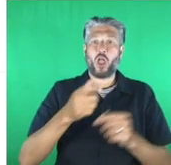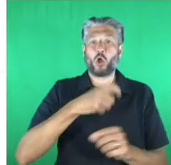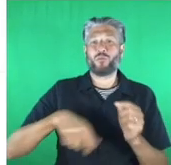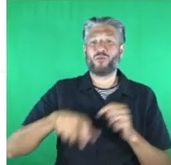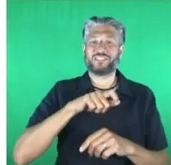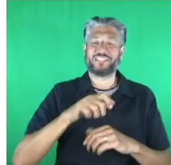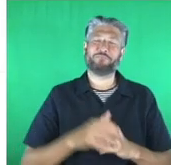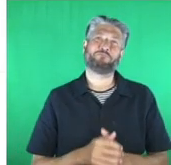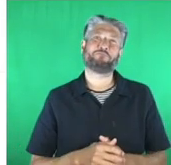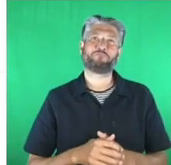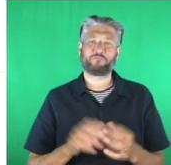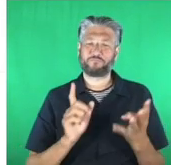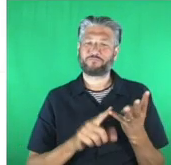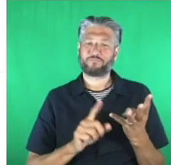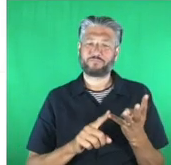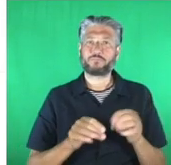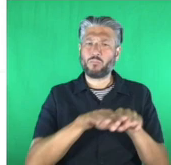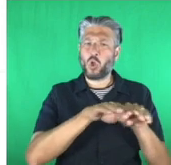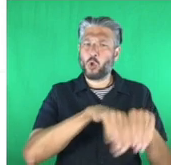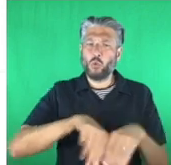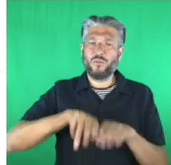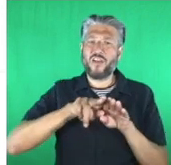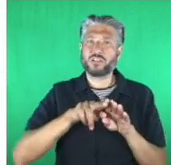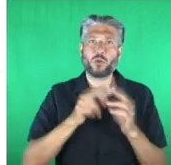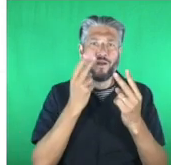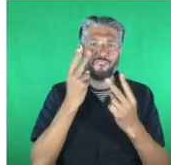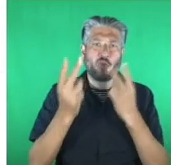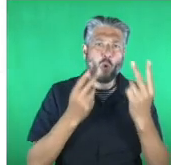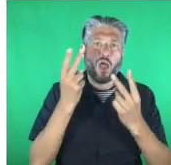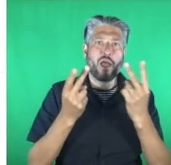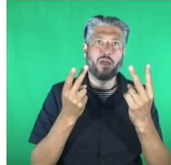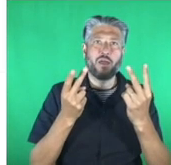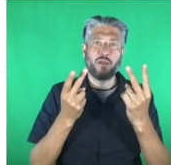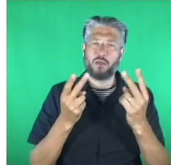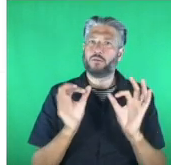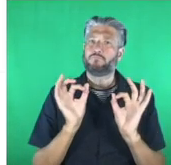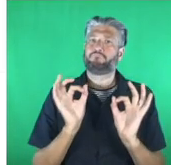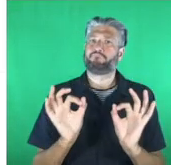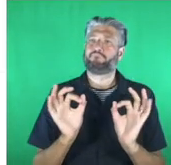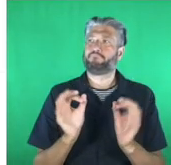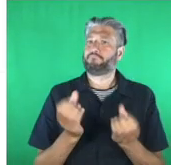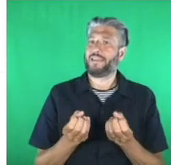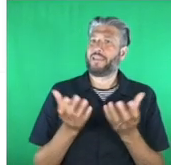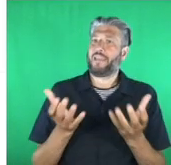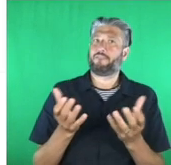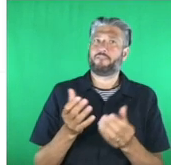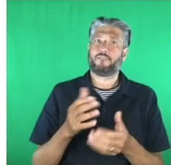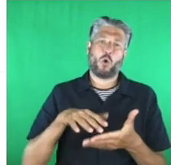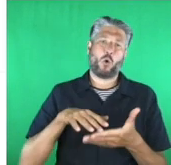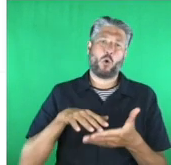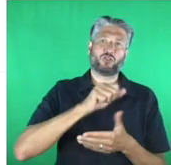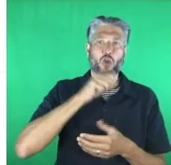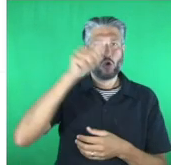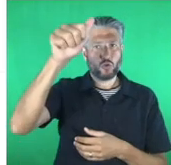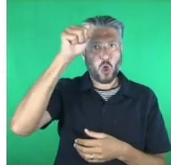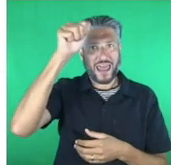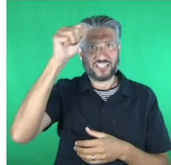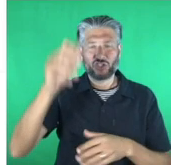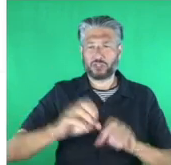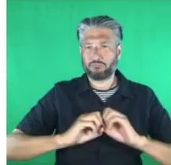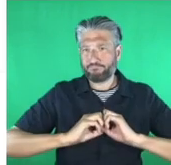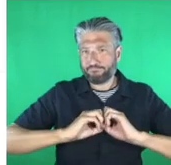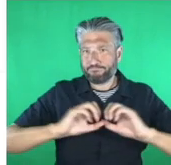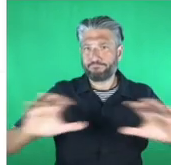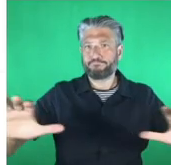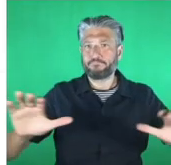make cultural knowledge as accessible as possible it uses high resolution zoomable resources and is